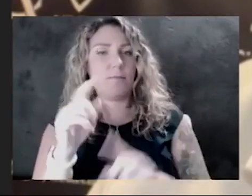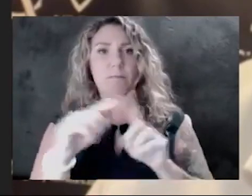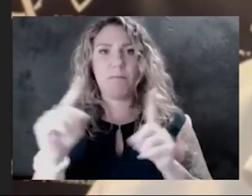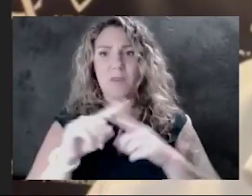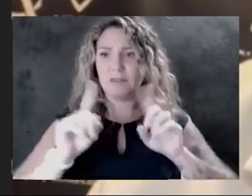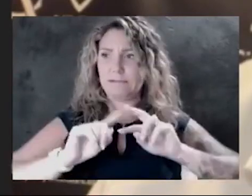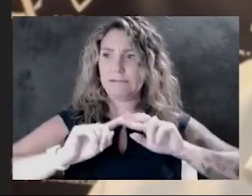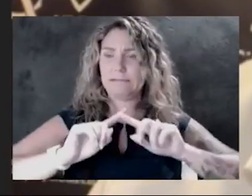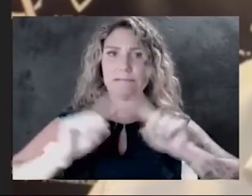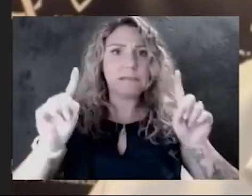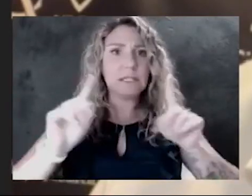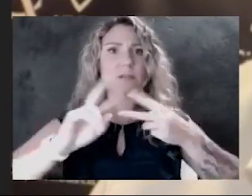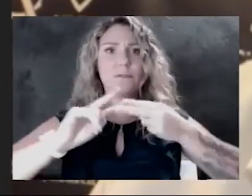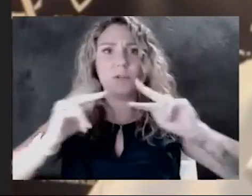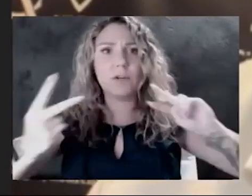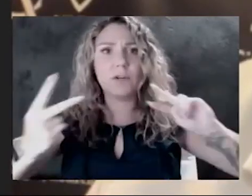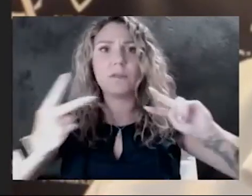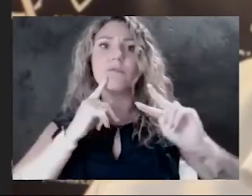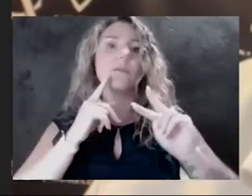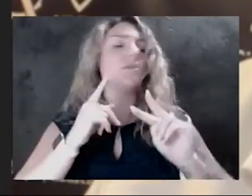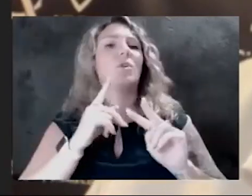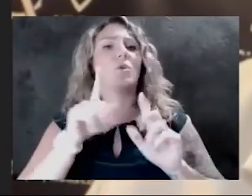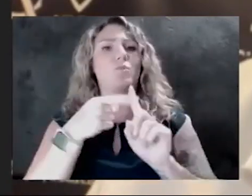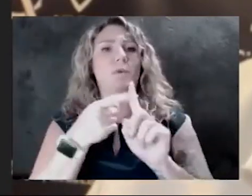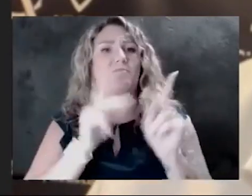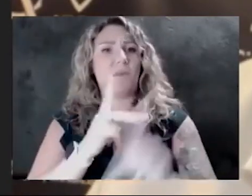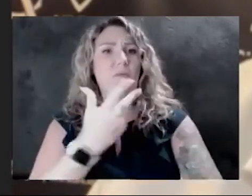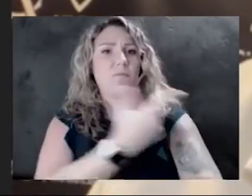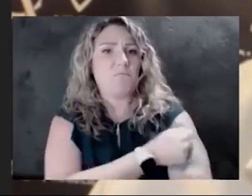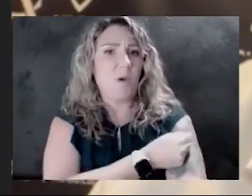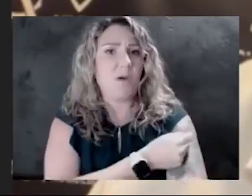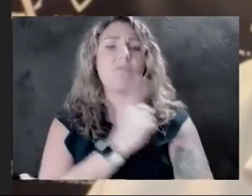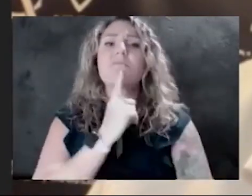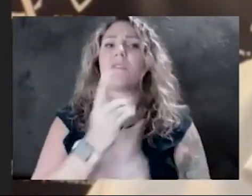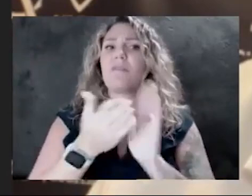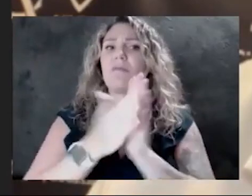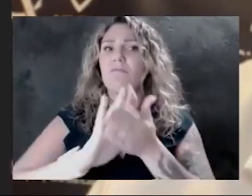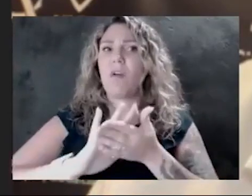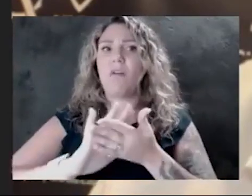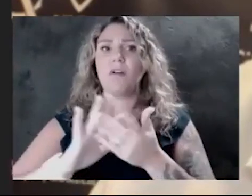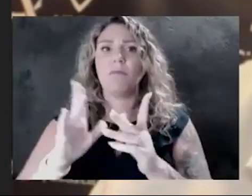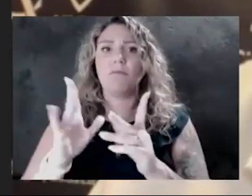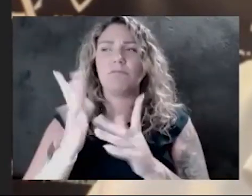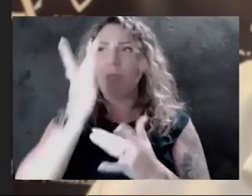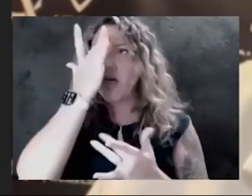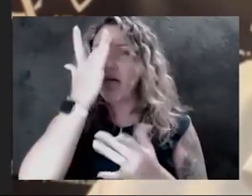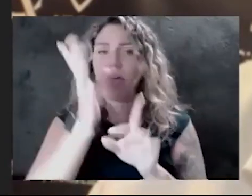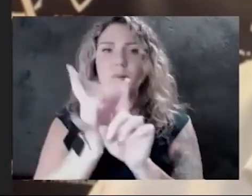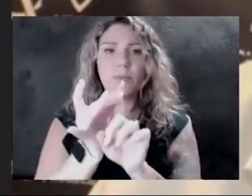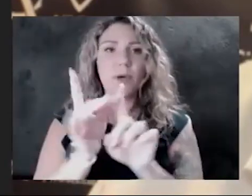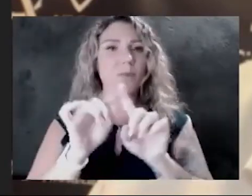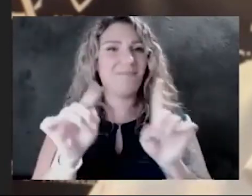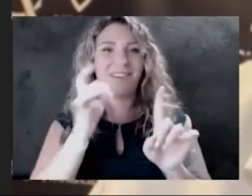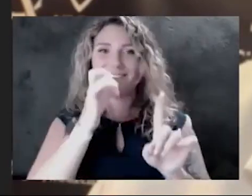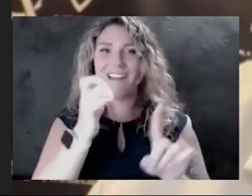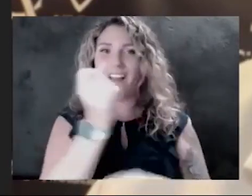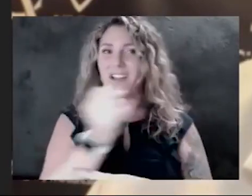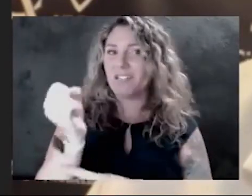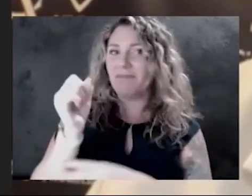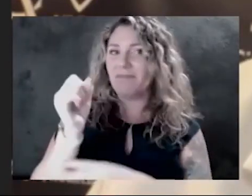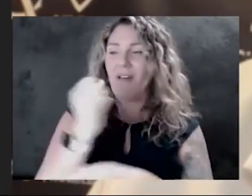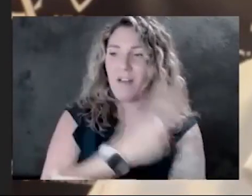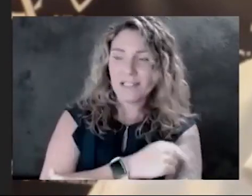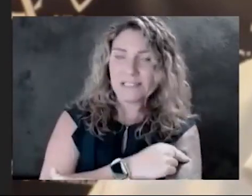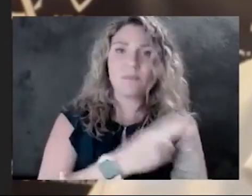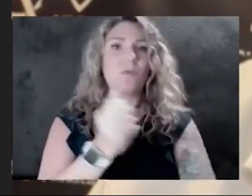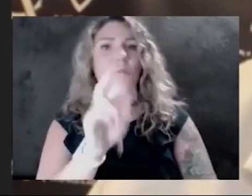seeing breakthrough infections. Folks aren't dying or being hospitalized or certainly not in the ICU if